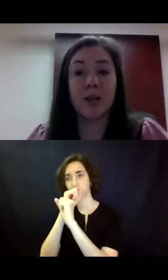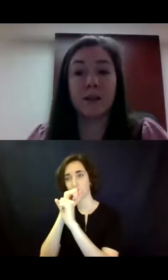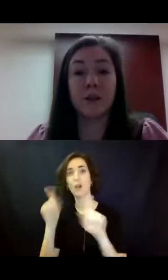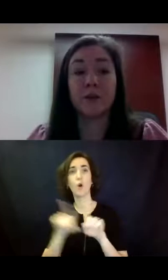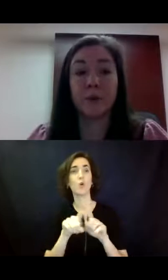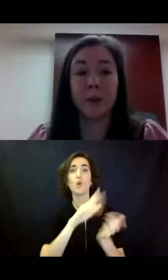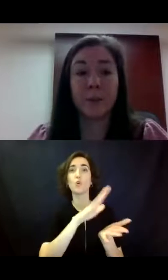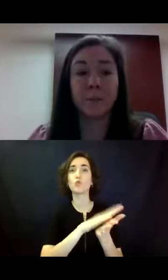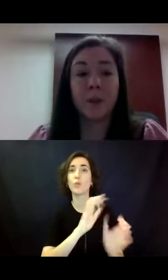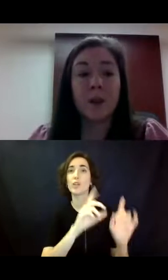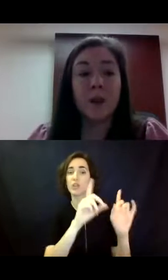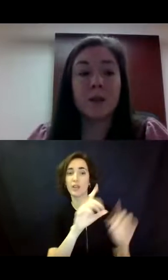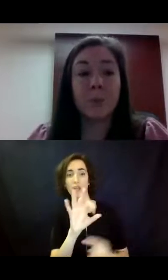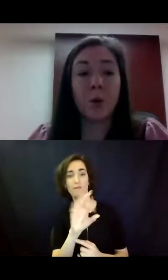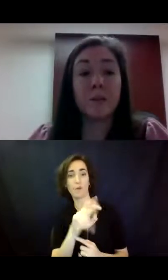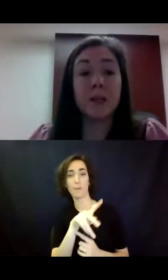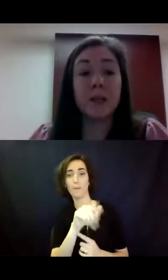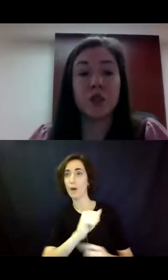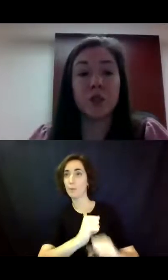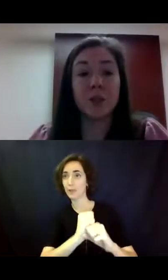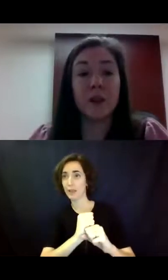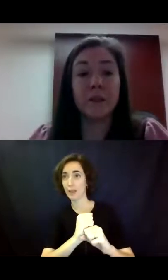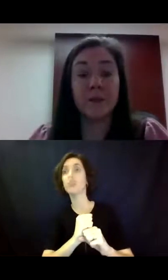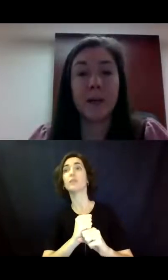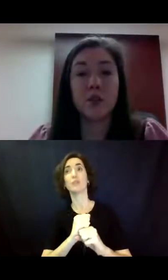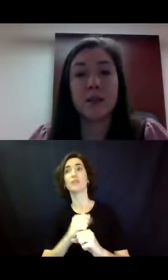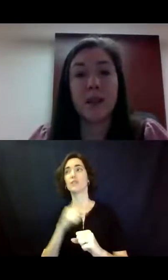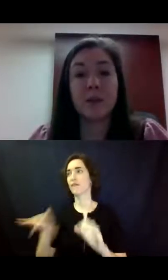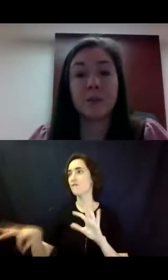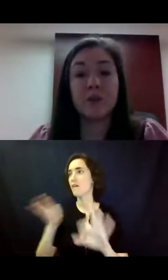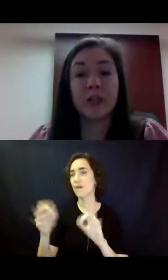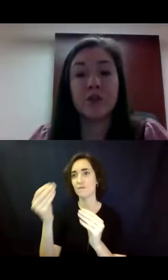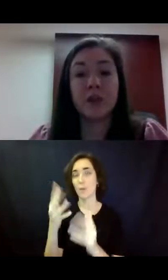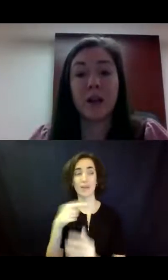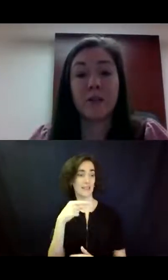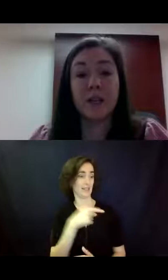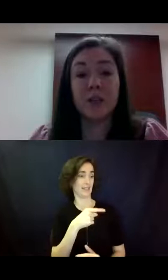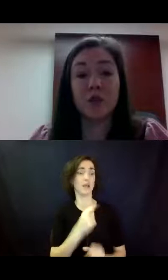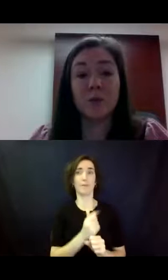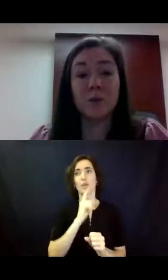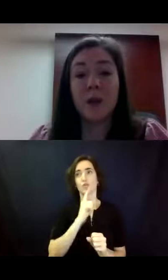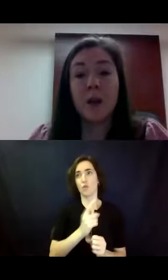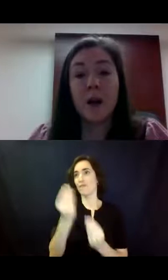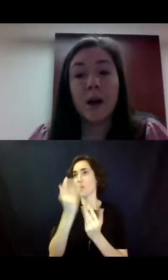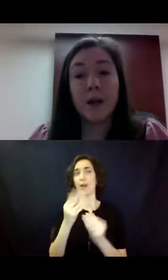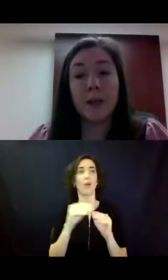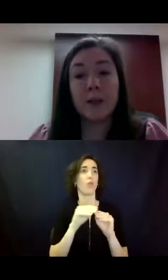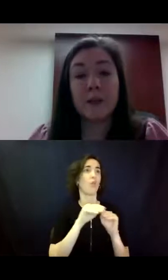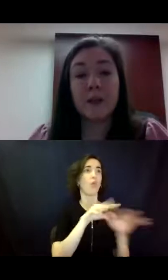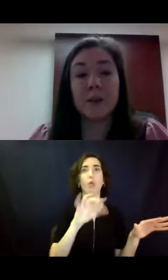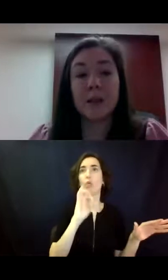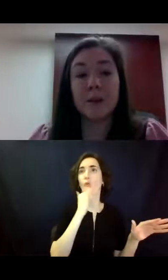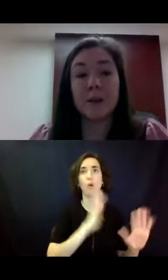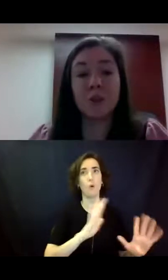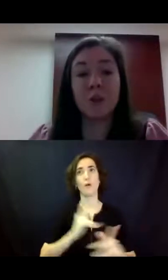protected under FERPA. The supporter must ensure that information is kept privileged and confidential, um, and